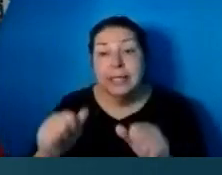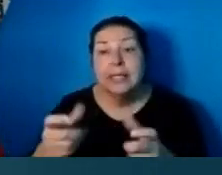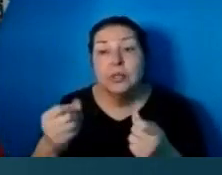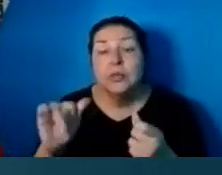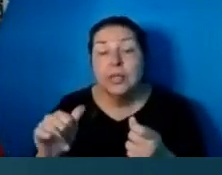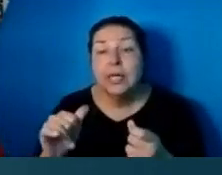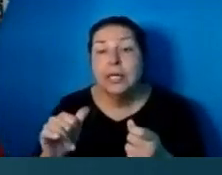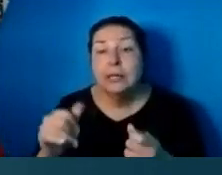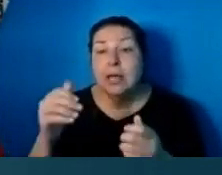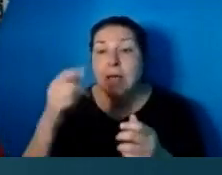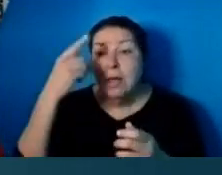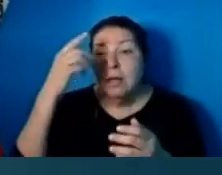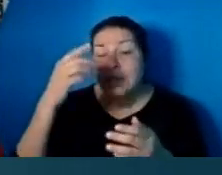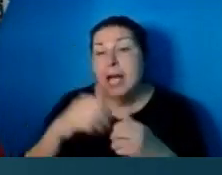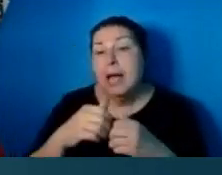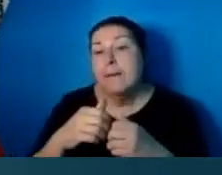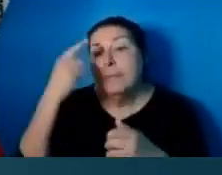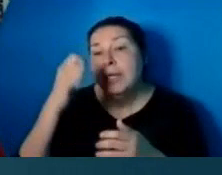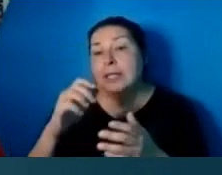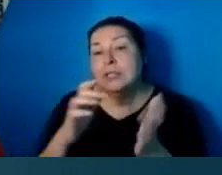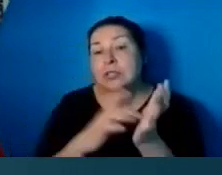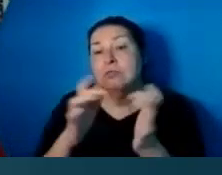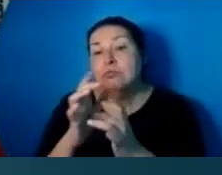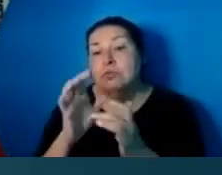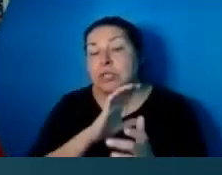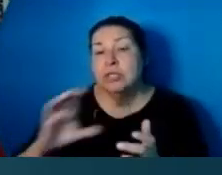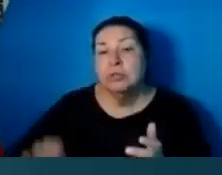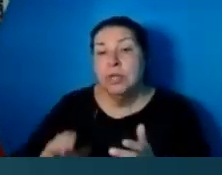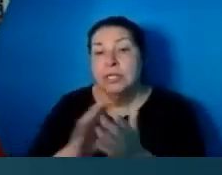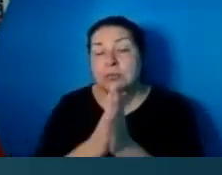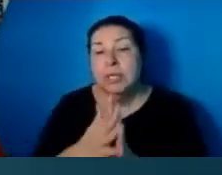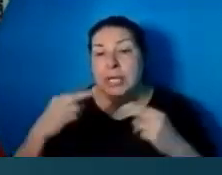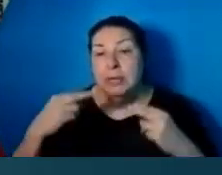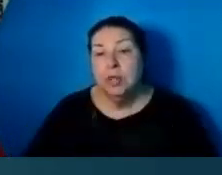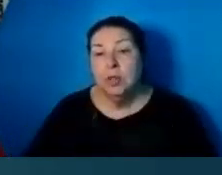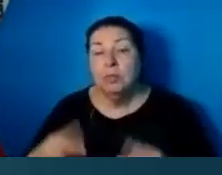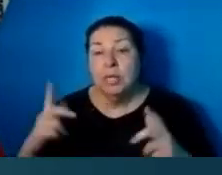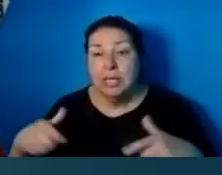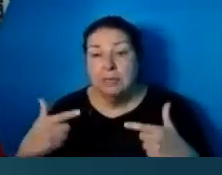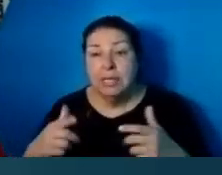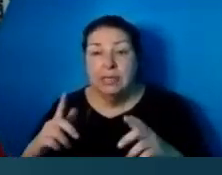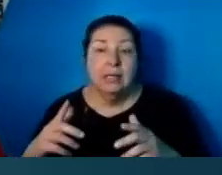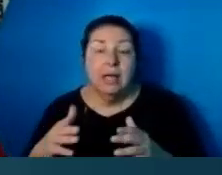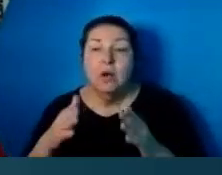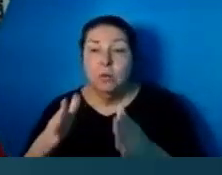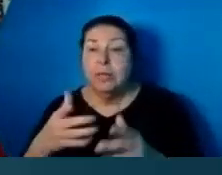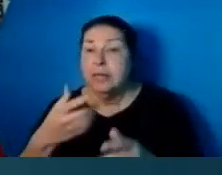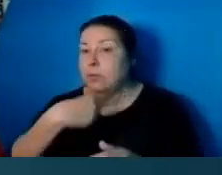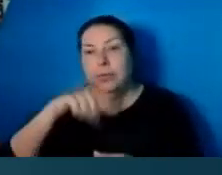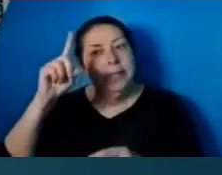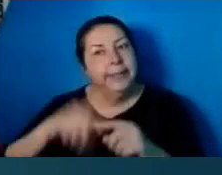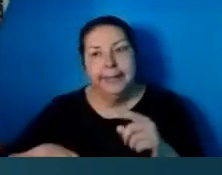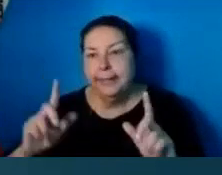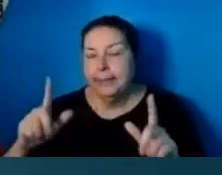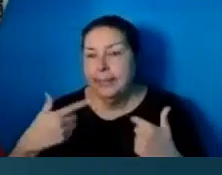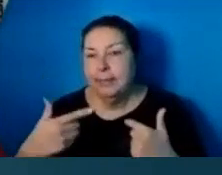incarnate, coming into this world, living a life that you and I cannot live and will not live,